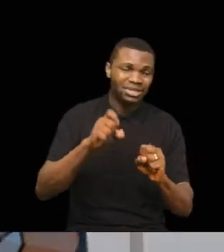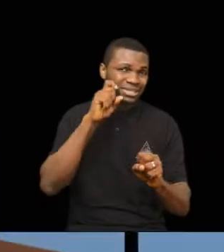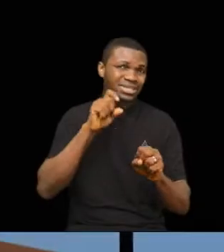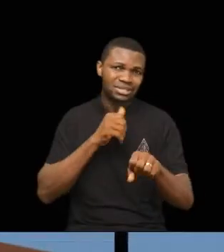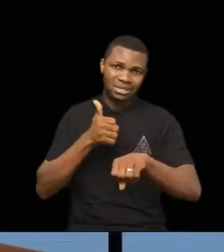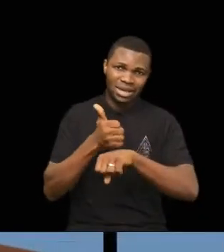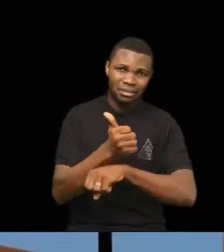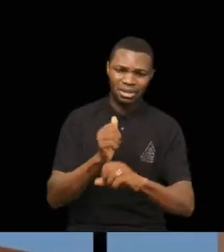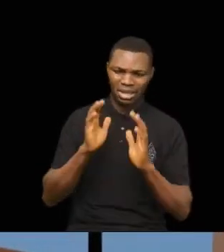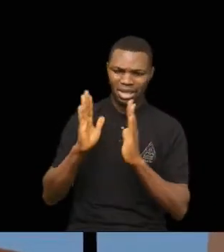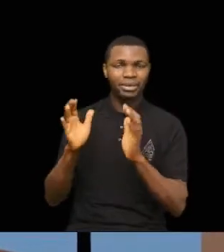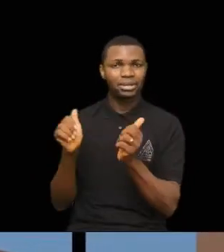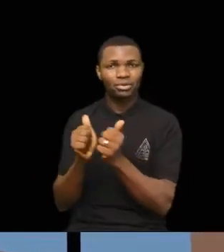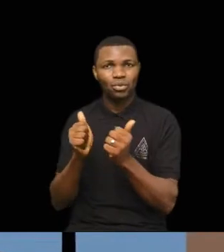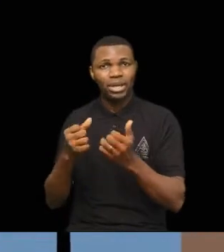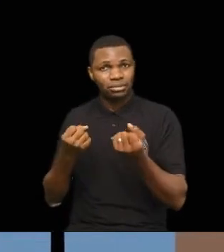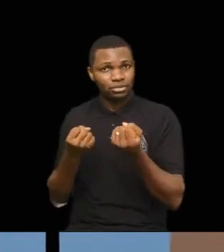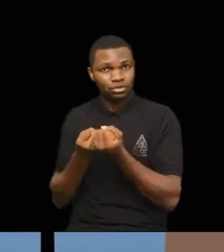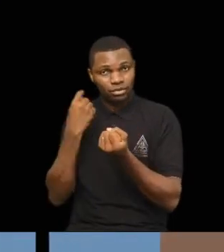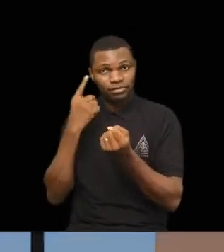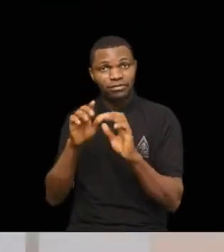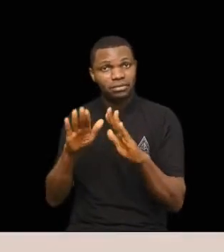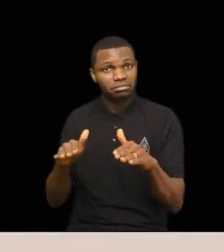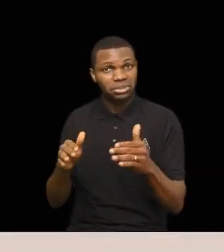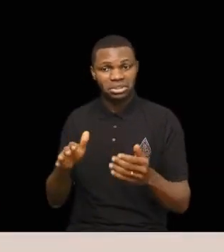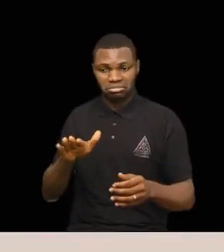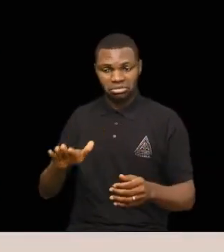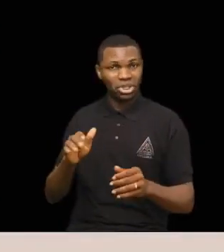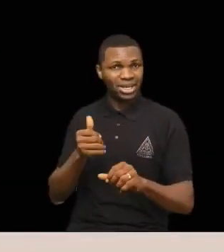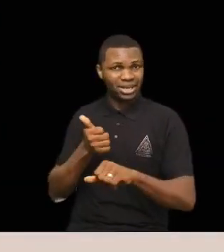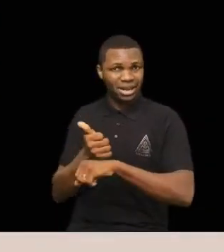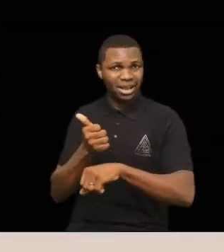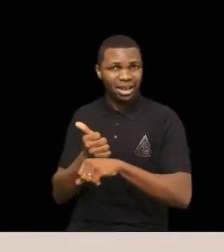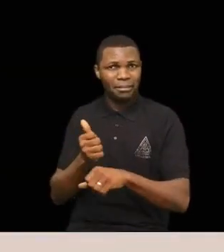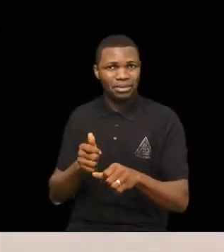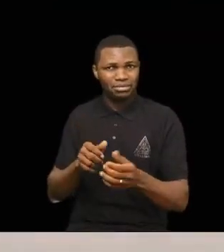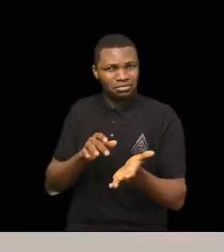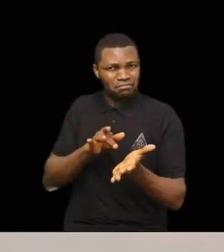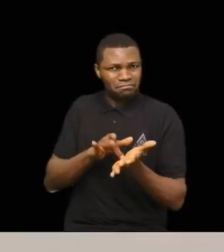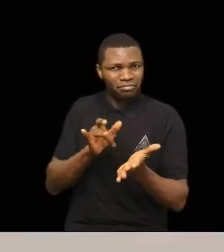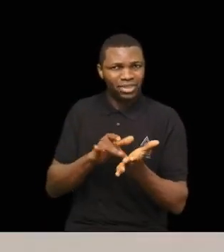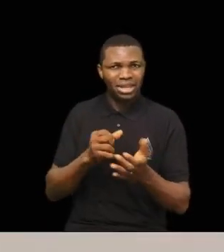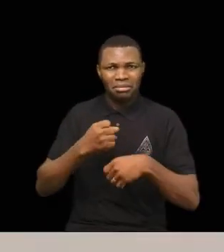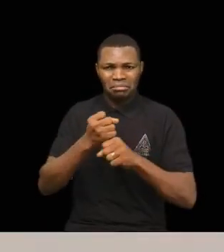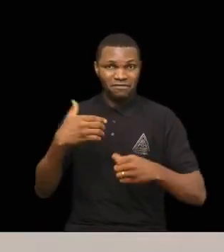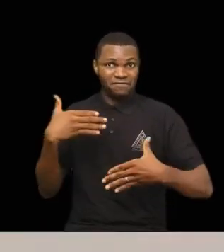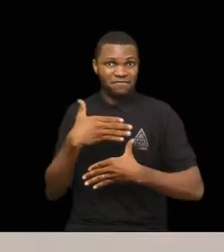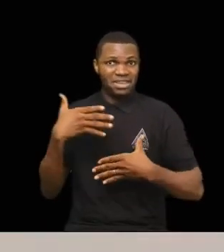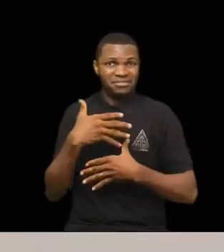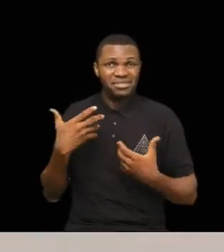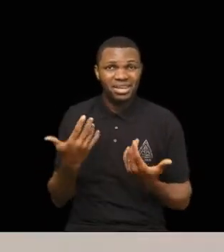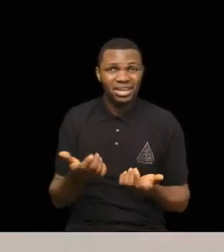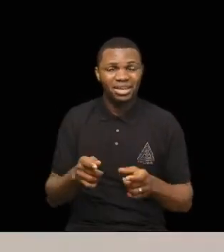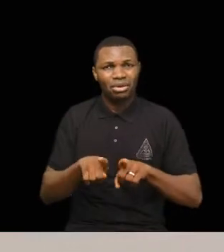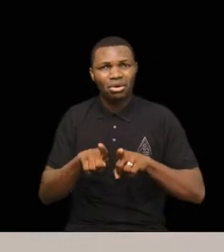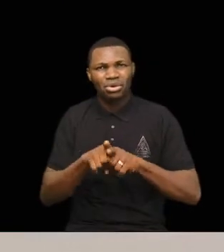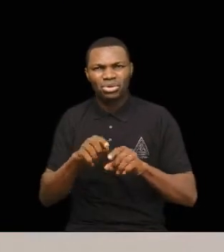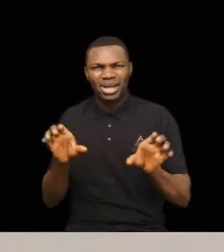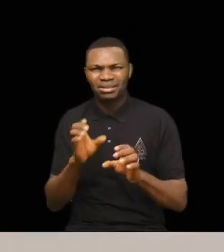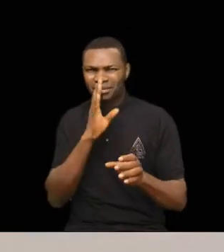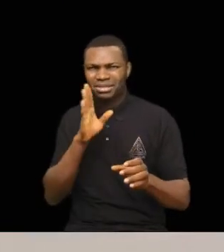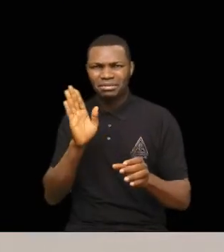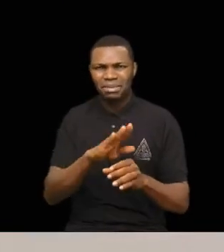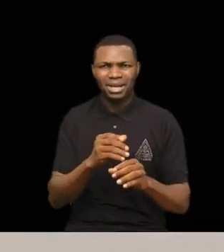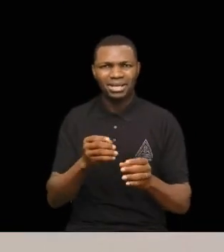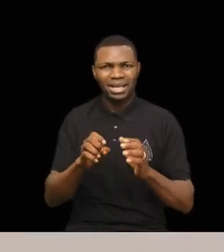abuse worker leave family without any support child abuse and molestation harassment and intimidation and other practice